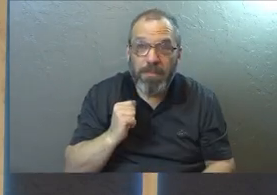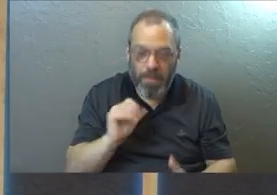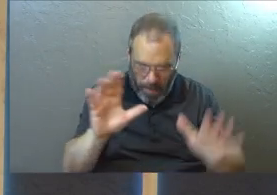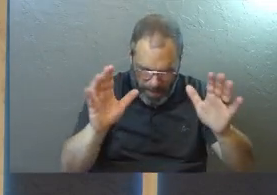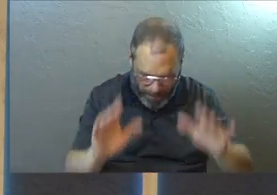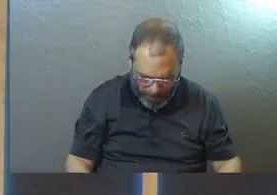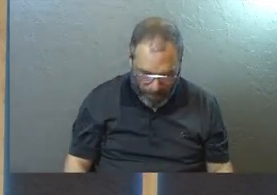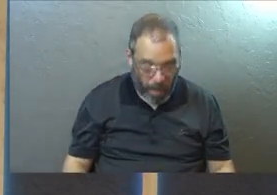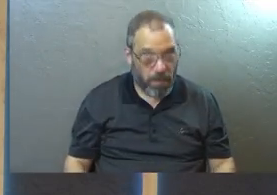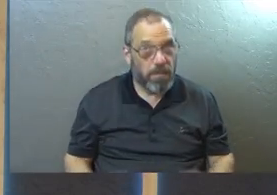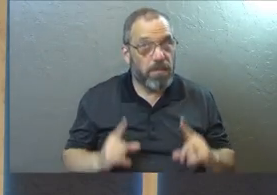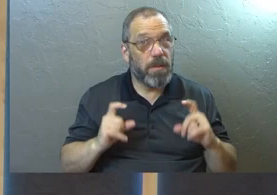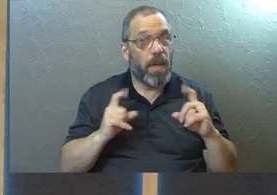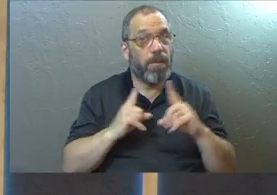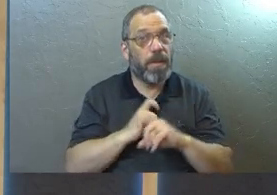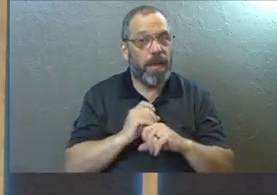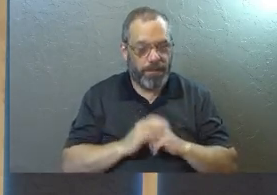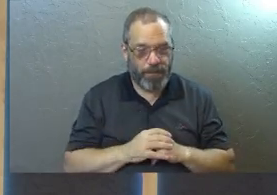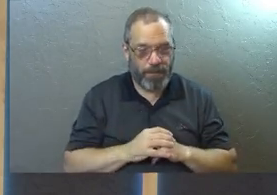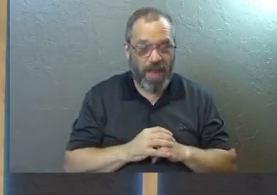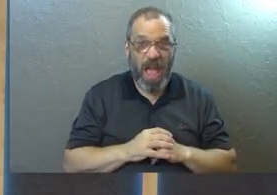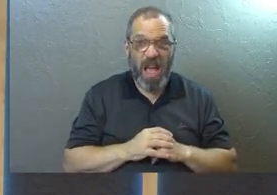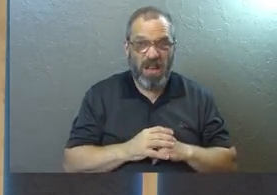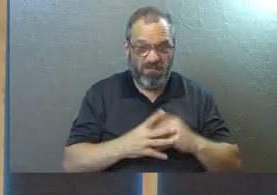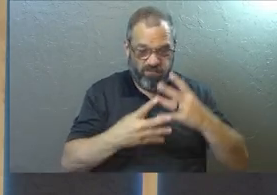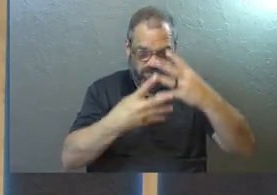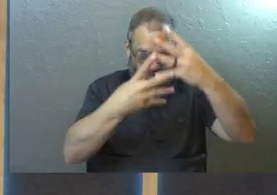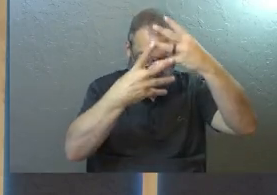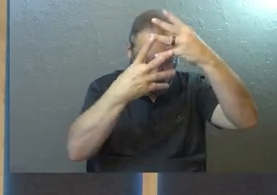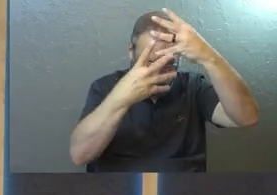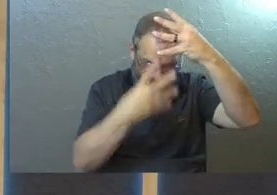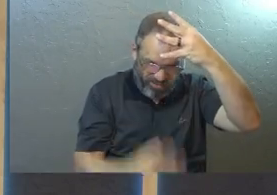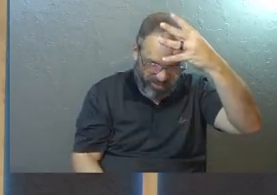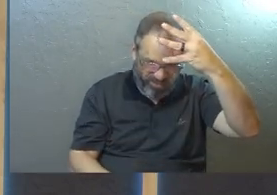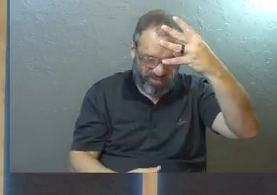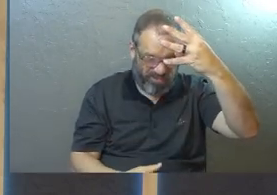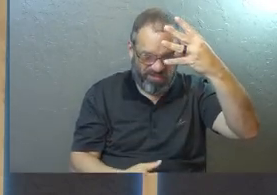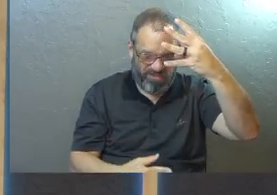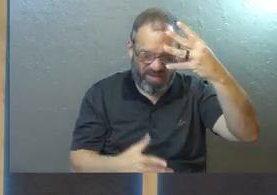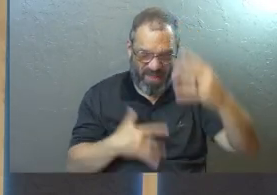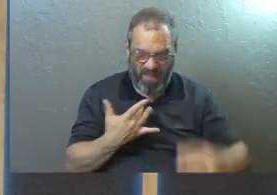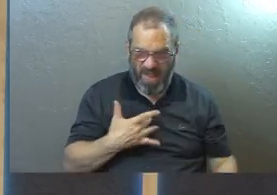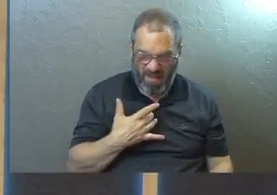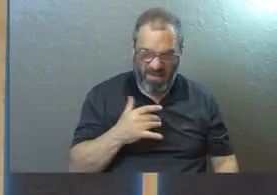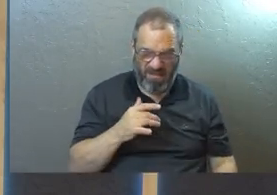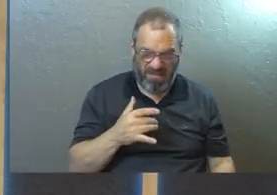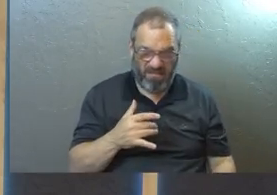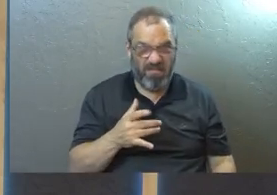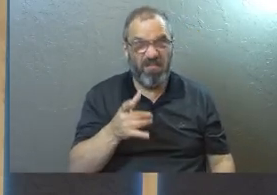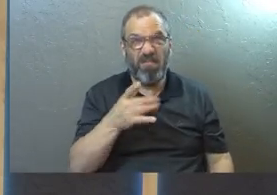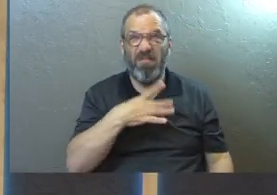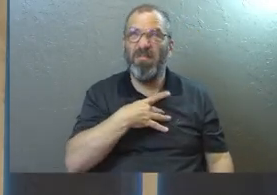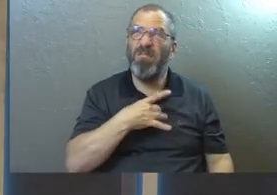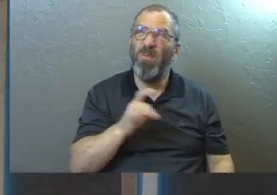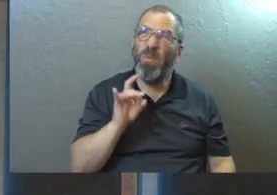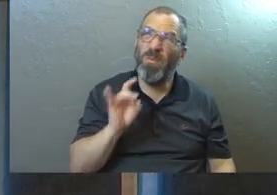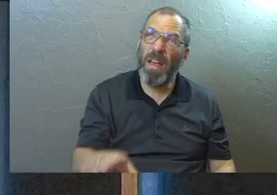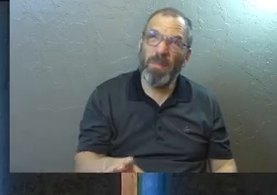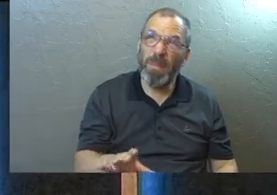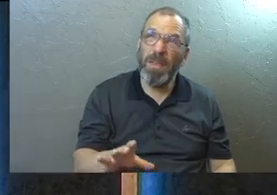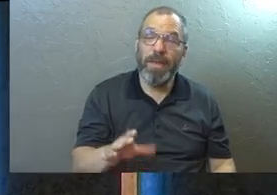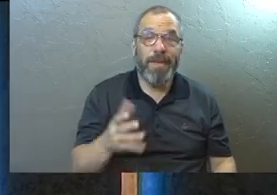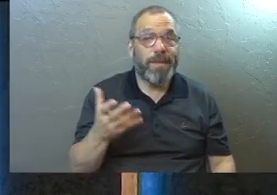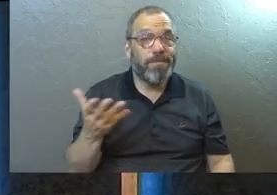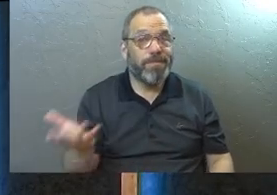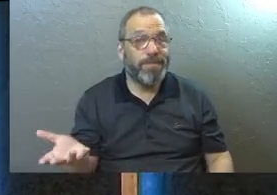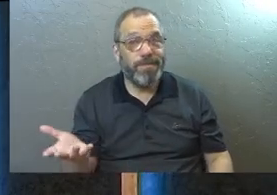Now it gets complicated because I just gave you a whole host of reasons why you might not feel that way. And some